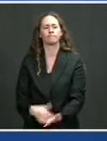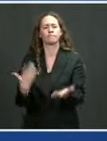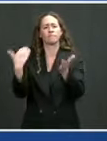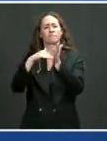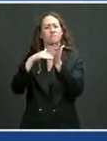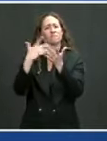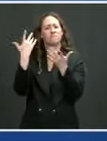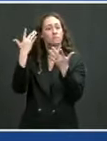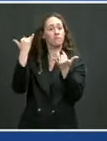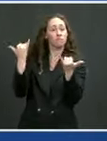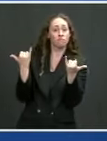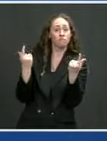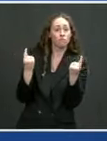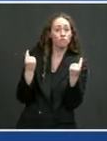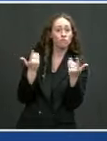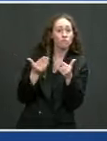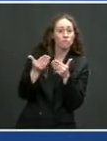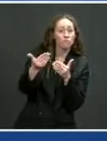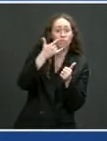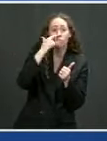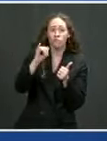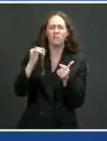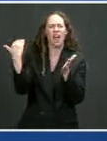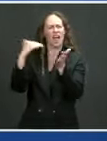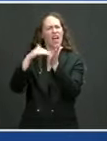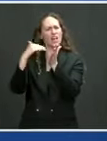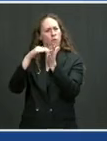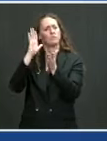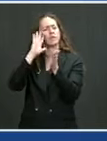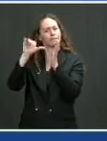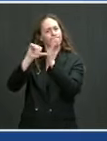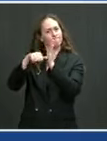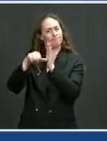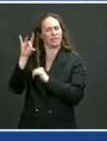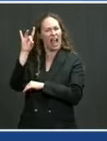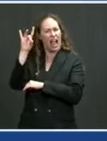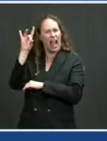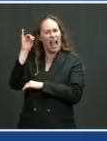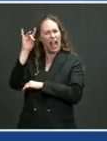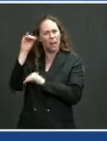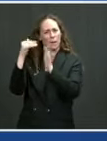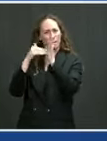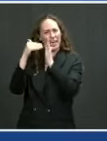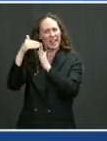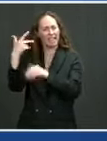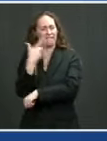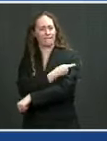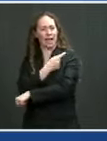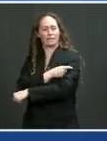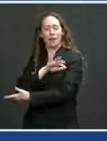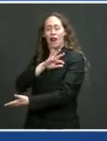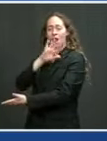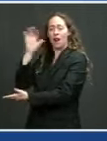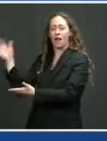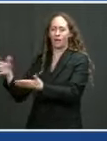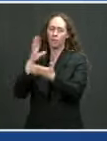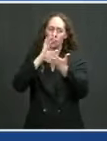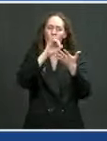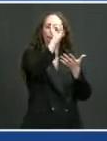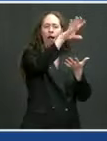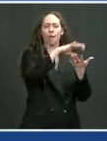weeks ahead, working with the world's democracies, we'll coordinate a multilateral effort to end this pandemic.